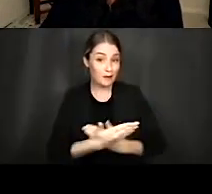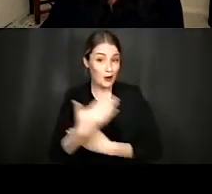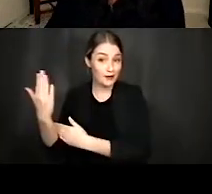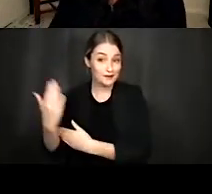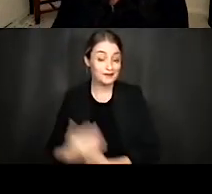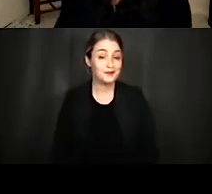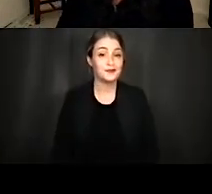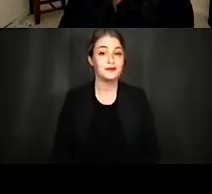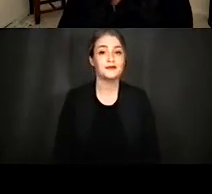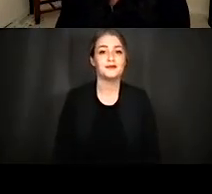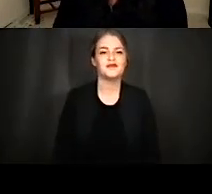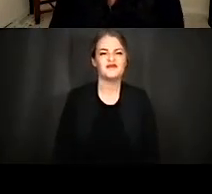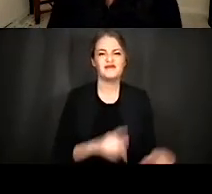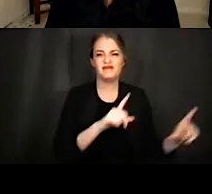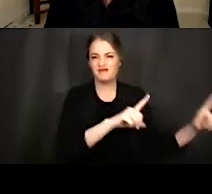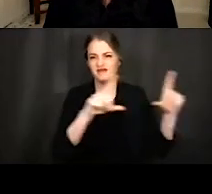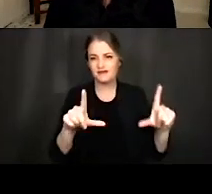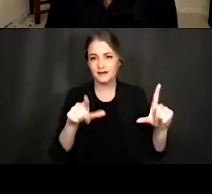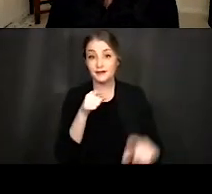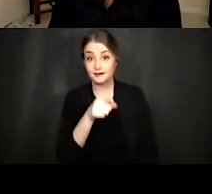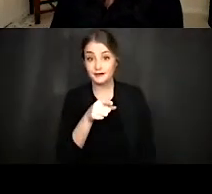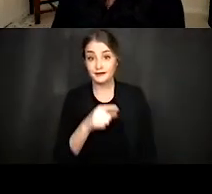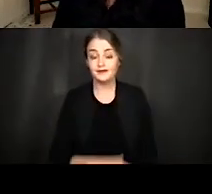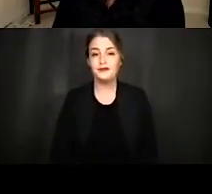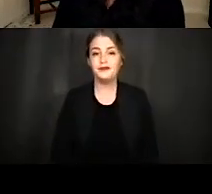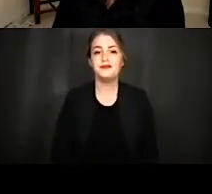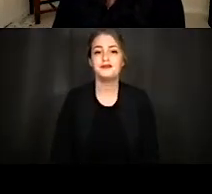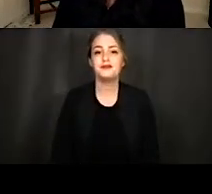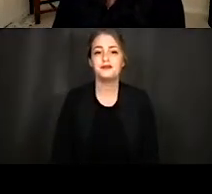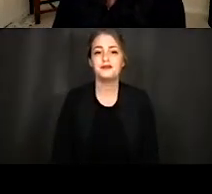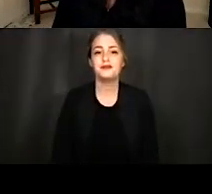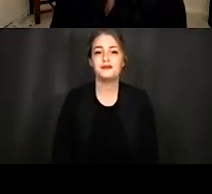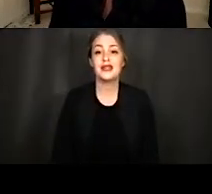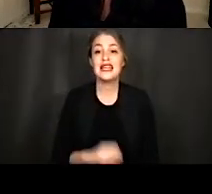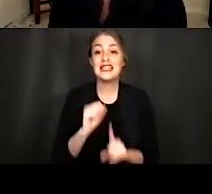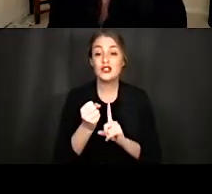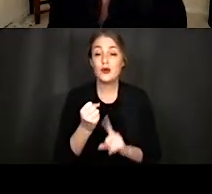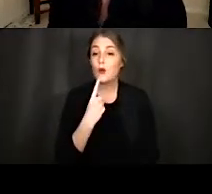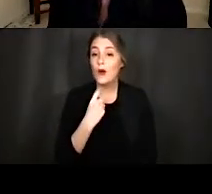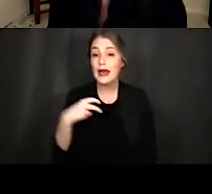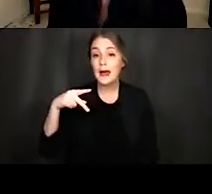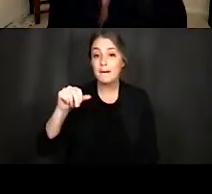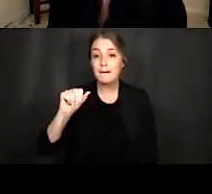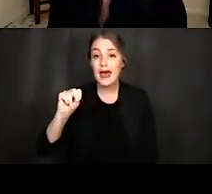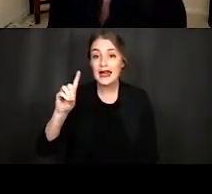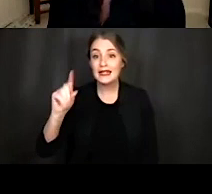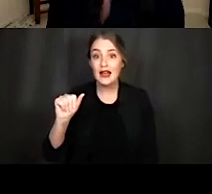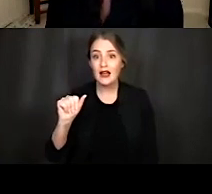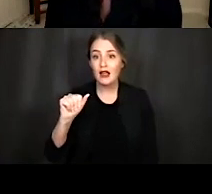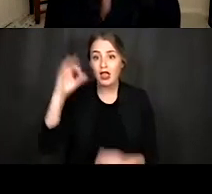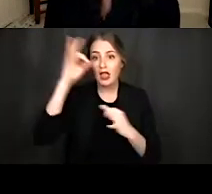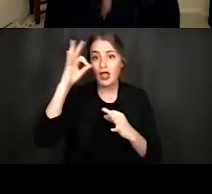In the second case here, we have a situation where a red panda is not aware of the approaching zookeeper.